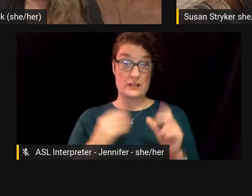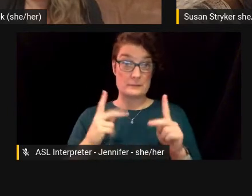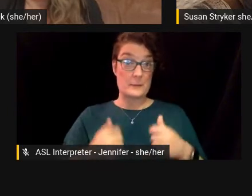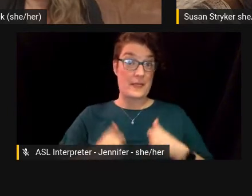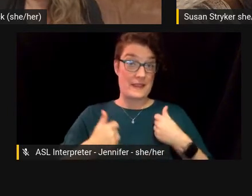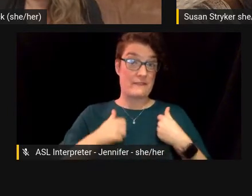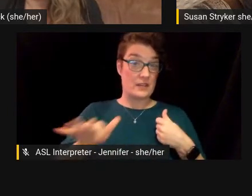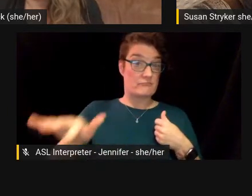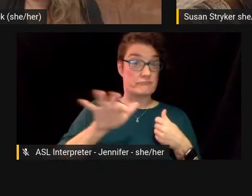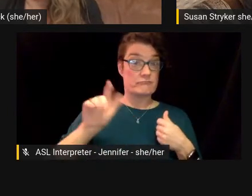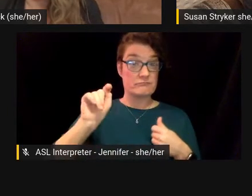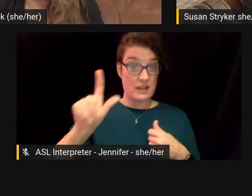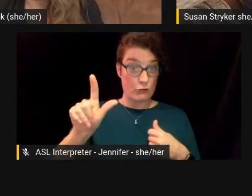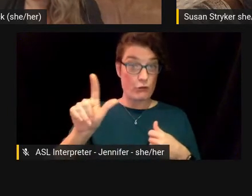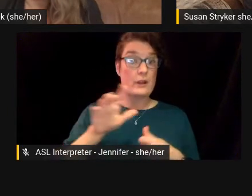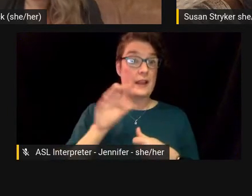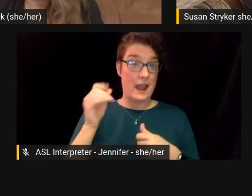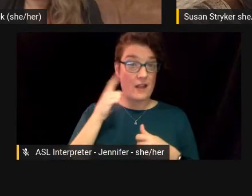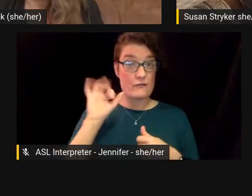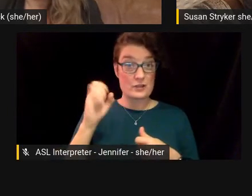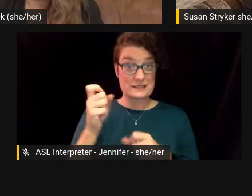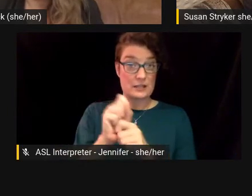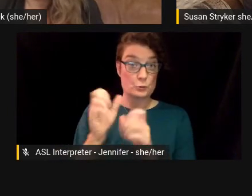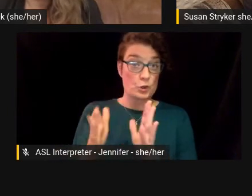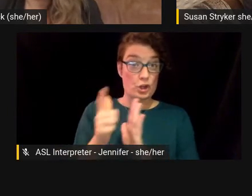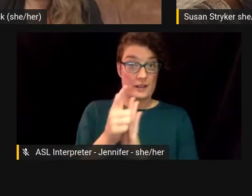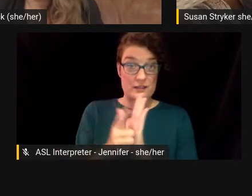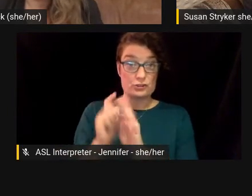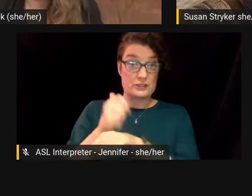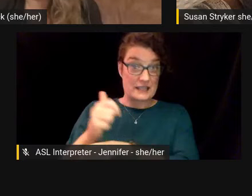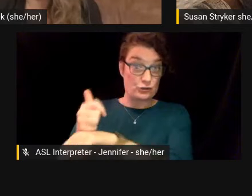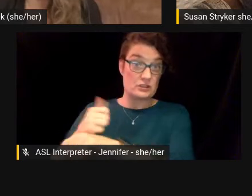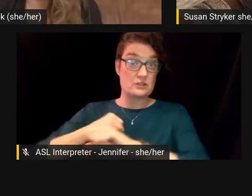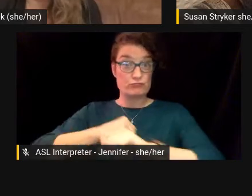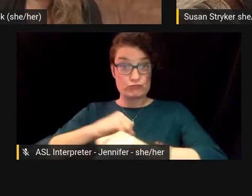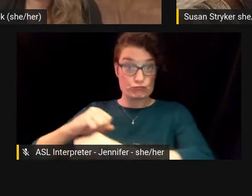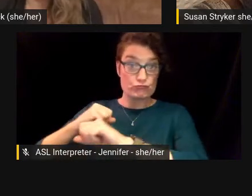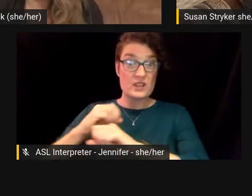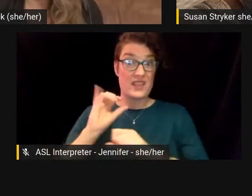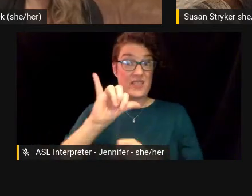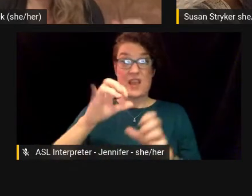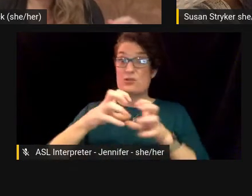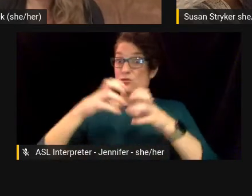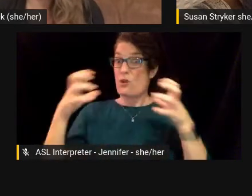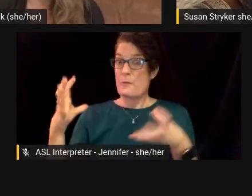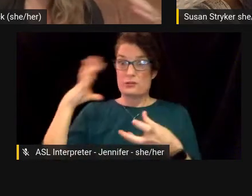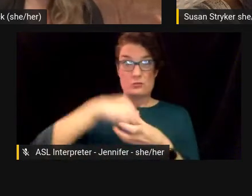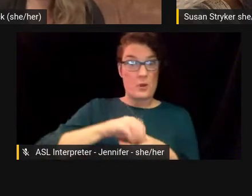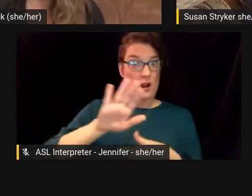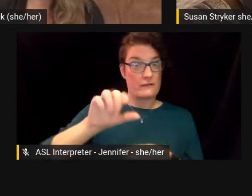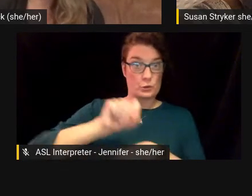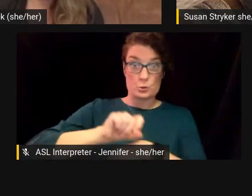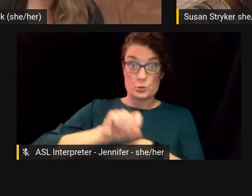Tenderloin and also for like sex worker legislation. That is still so much a part of the work that